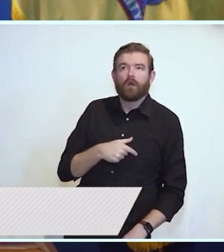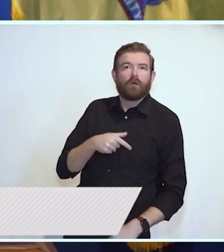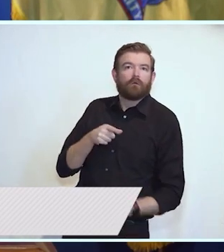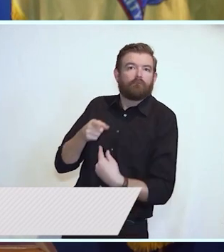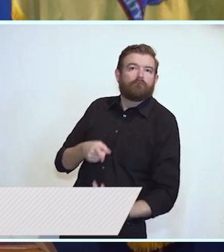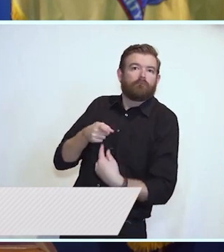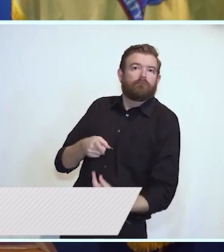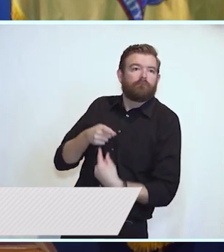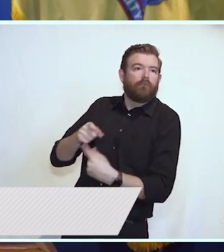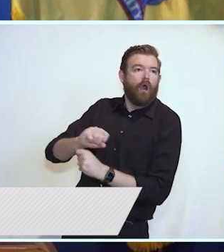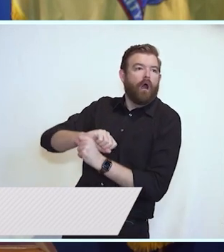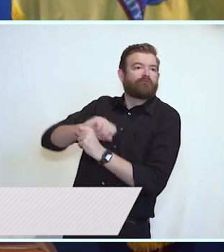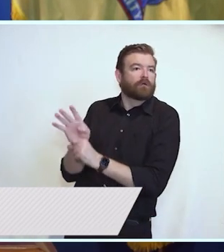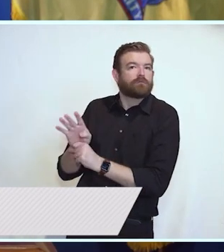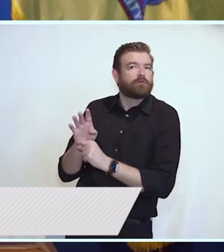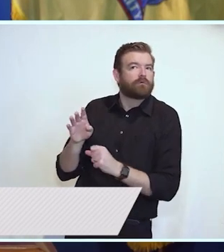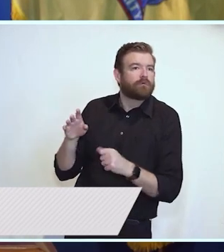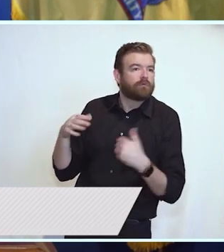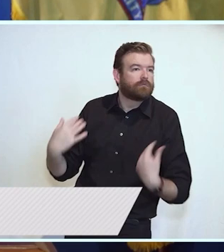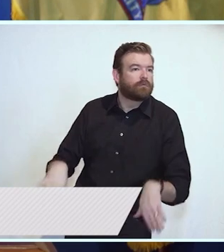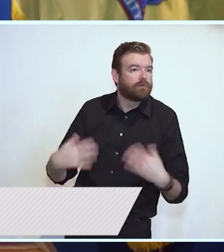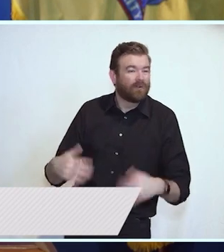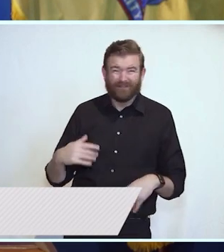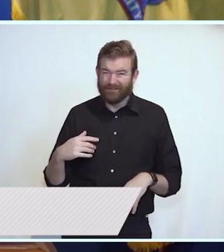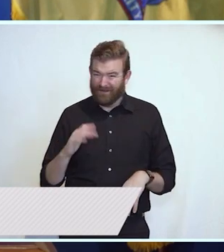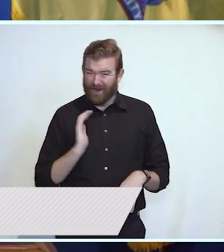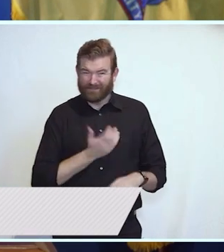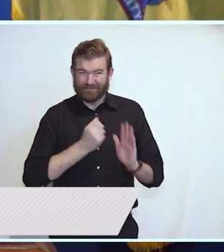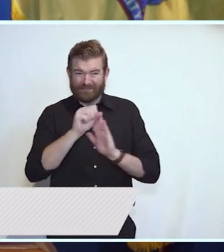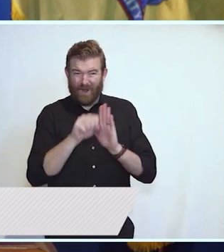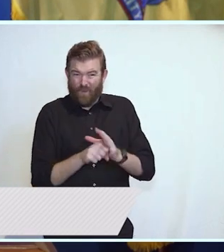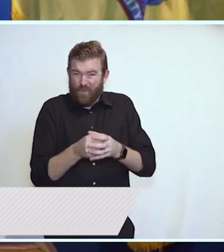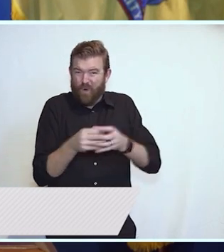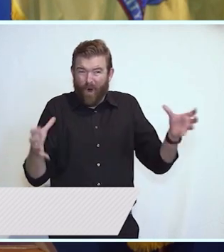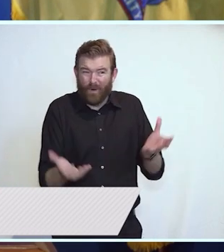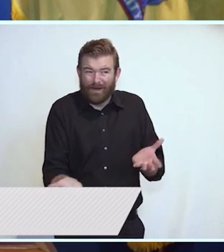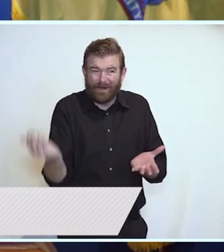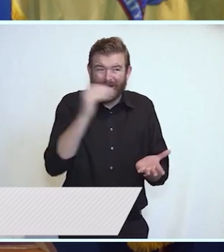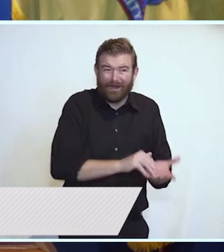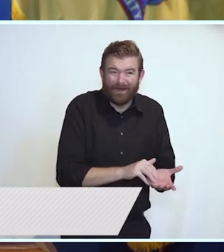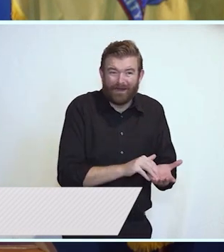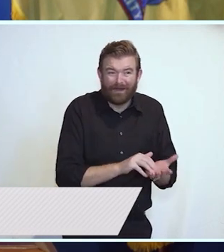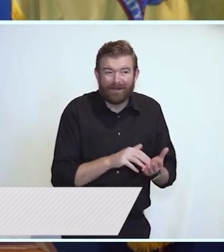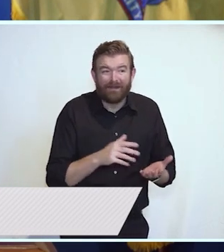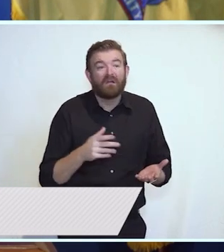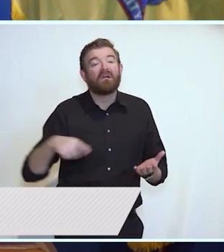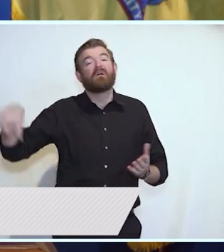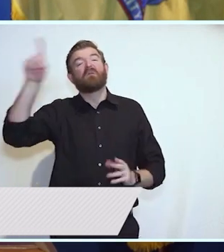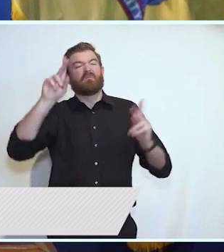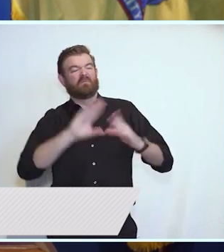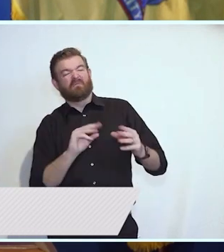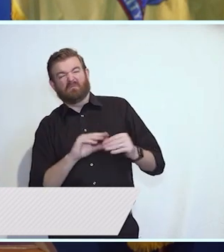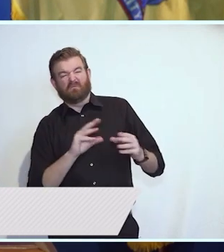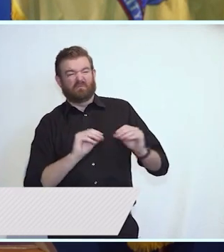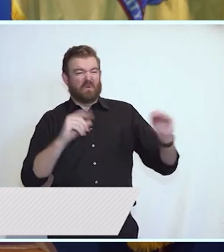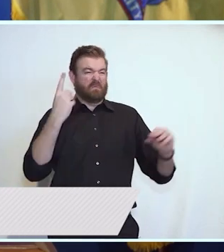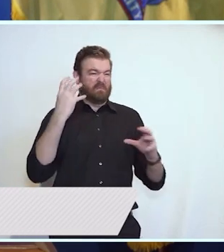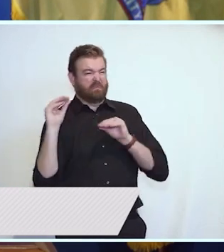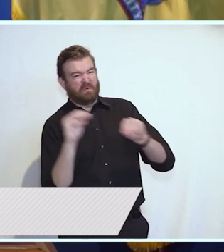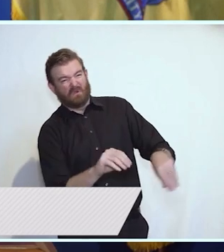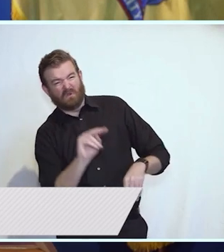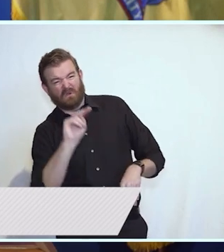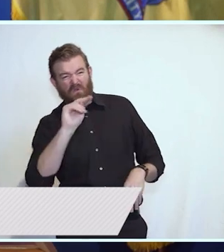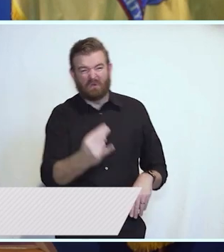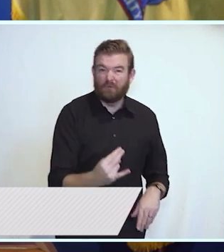state is growing again. For years, we were fed a line that no one wanted to be a part of our New Jersey family. But the truth